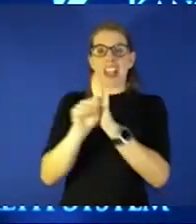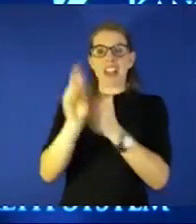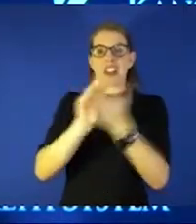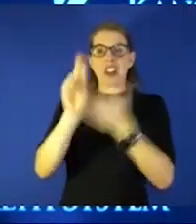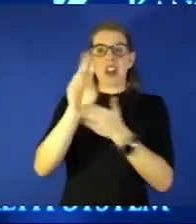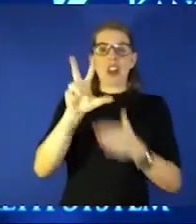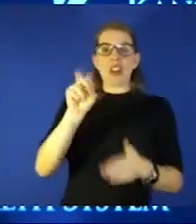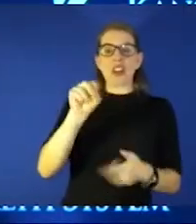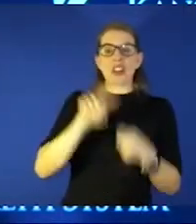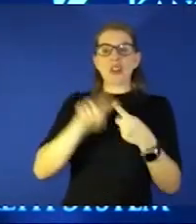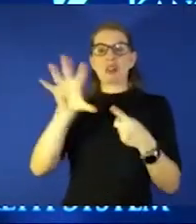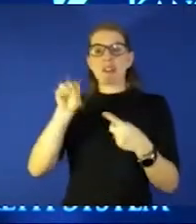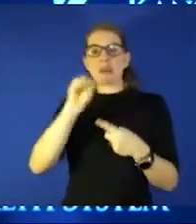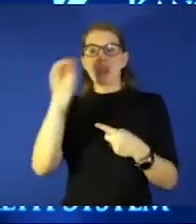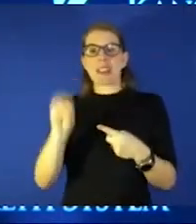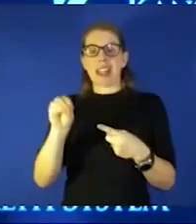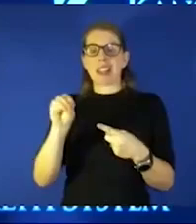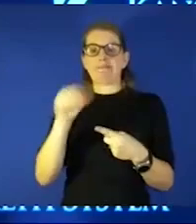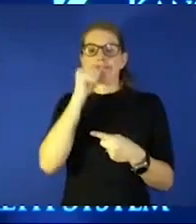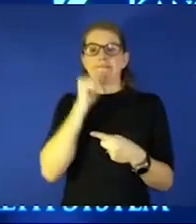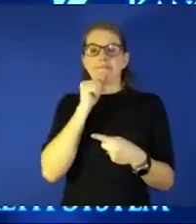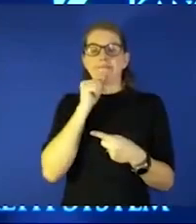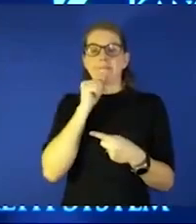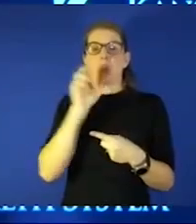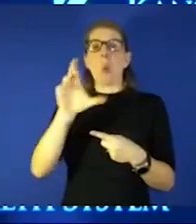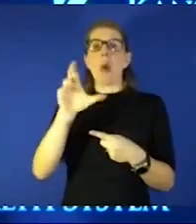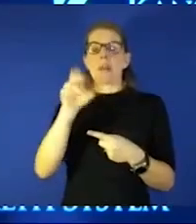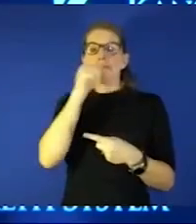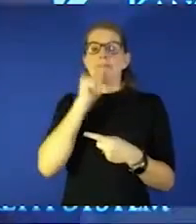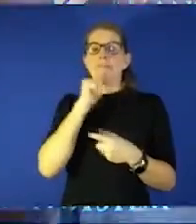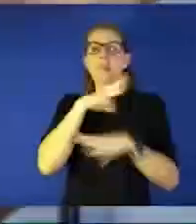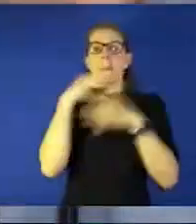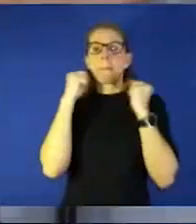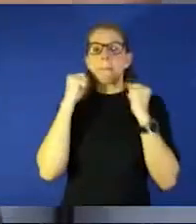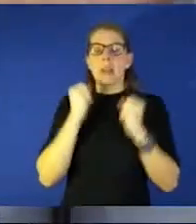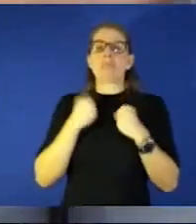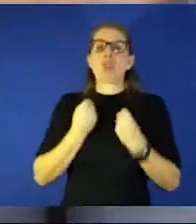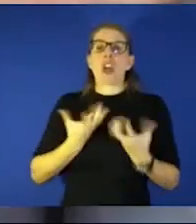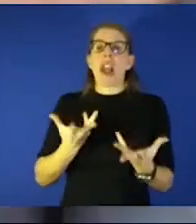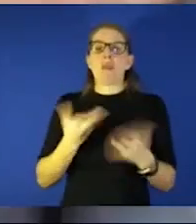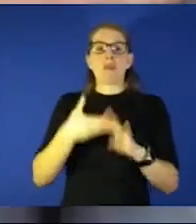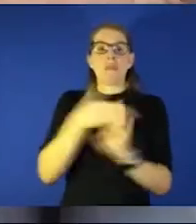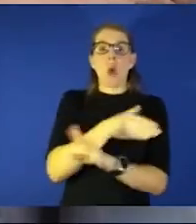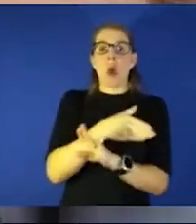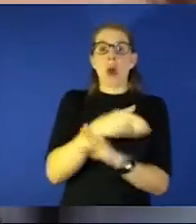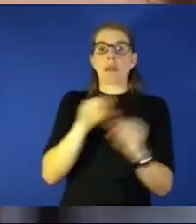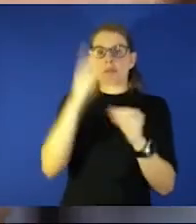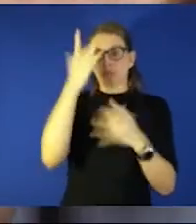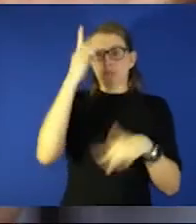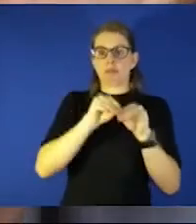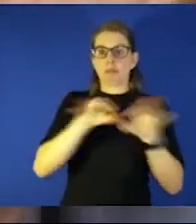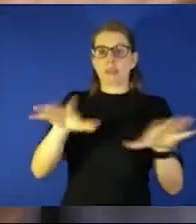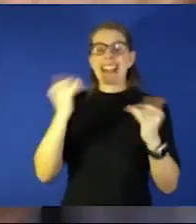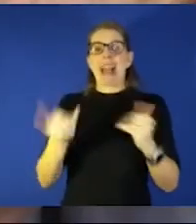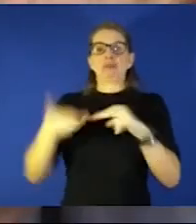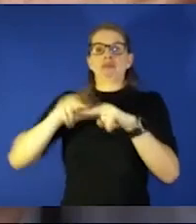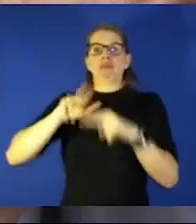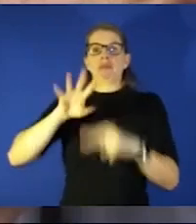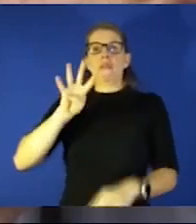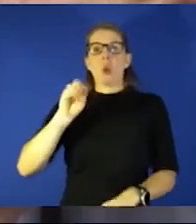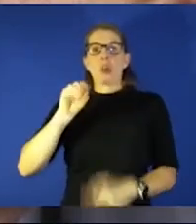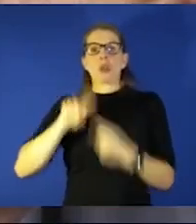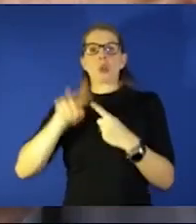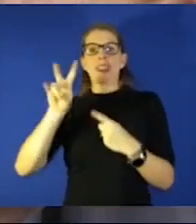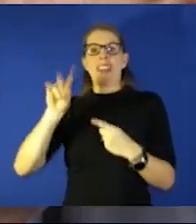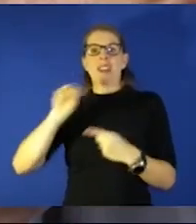workers suffered or are suffering burnout even before the pandemic those numbers are now 40 to 70 percent nursing burnout